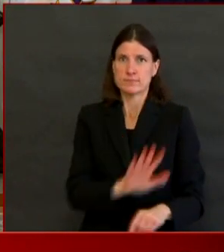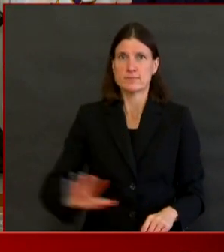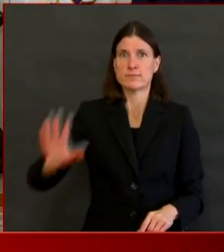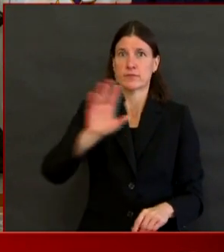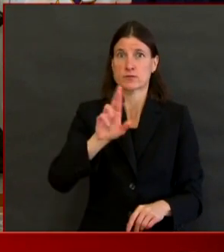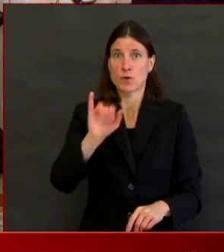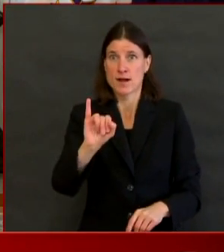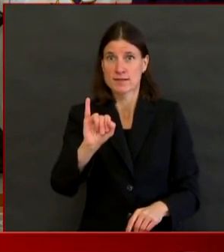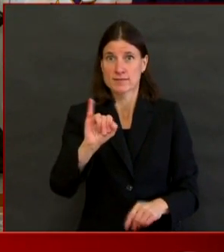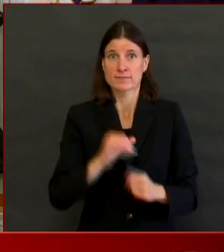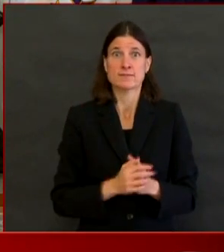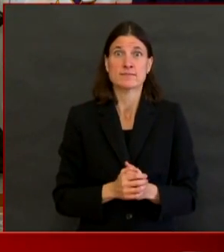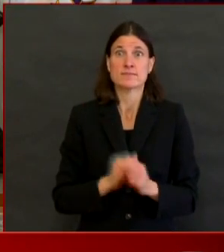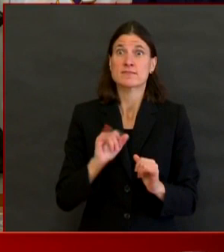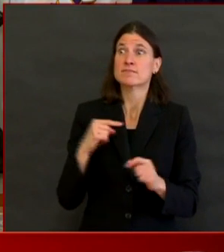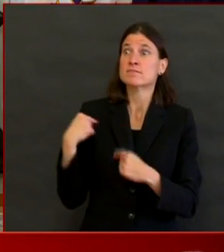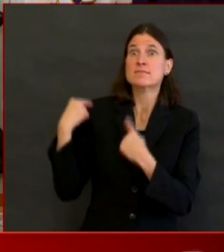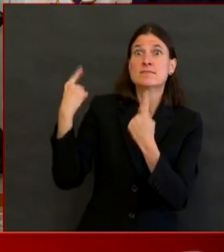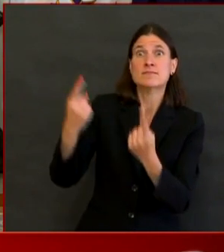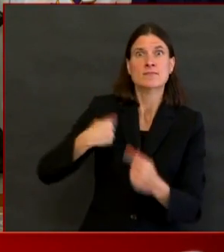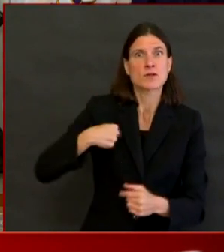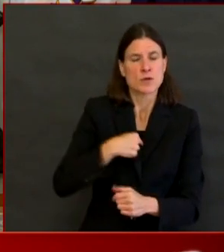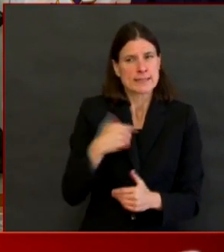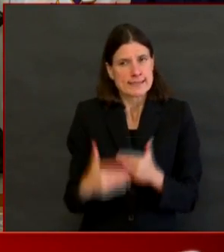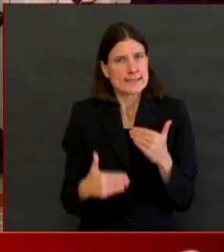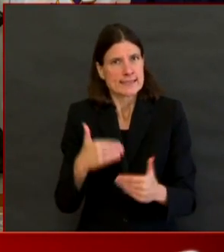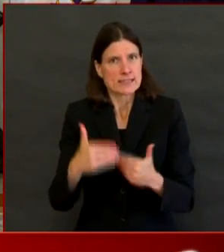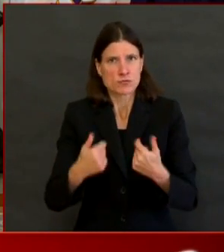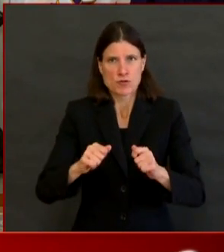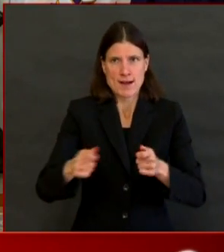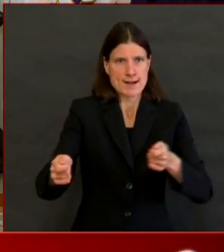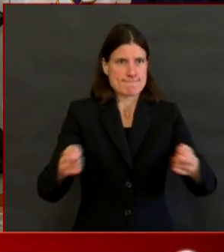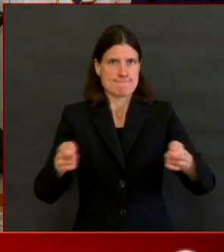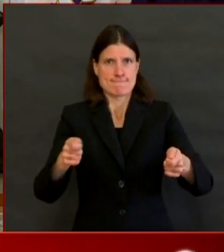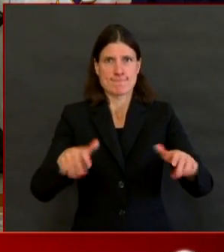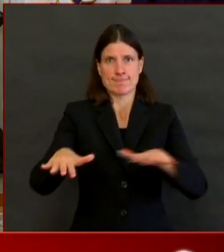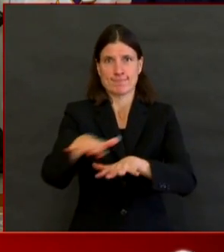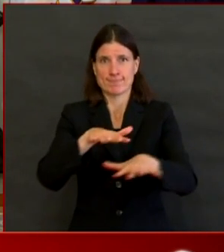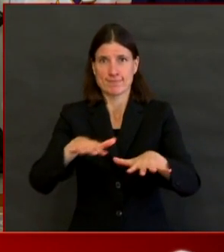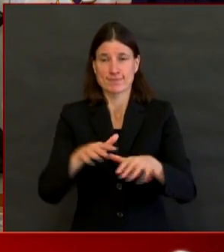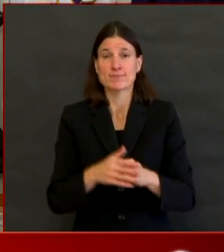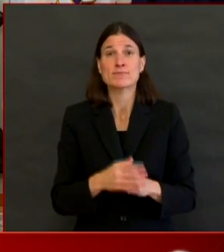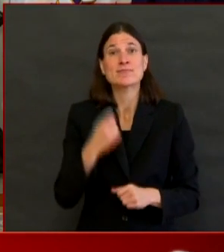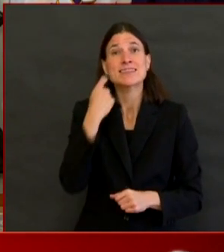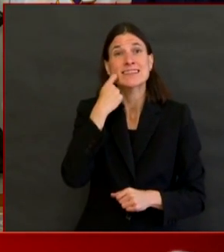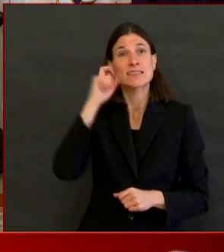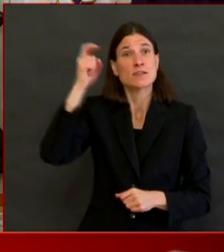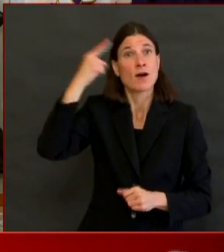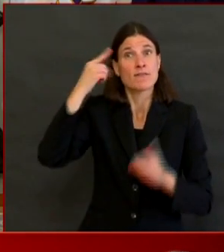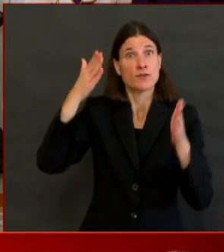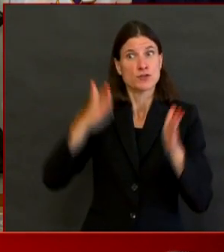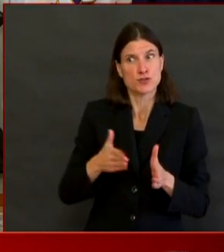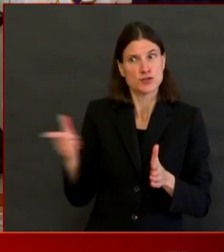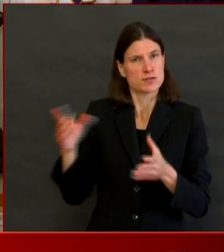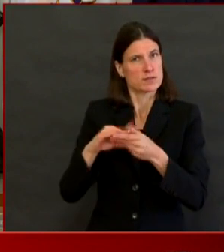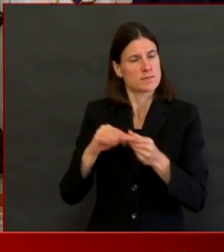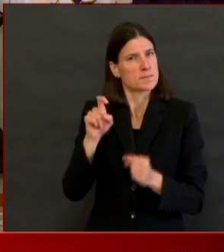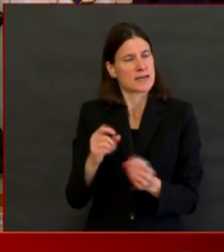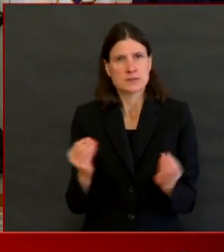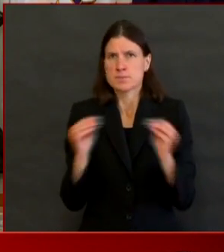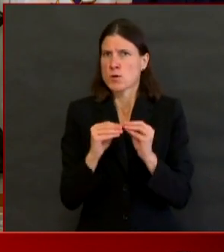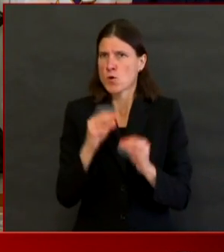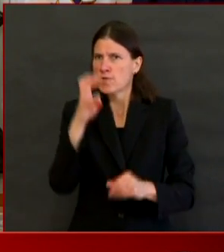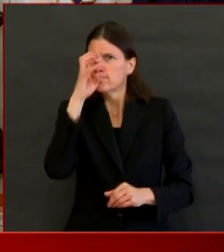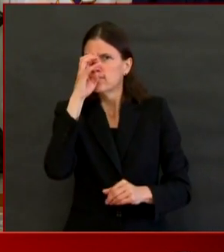Governor has shared over the last couple of weeks of being very deliberate and strategic, expanding our testing. We will then see